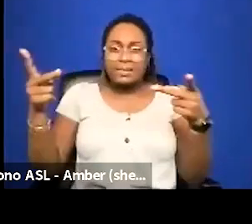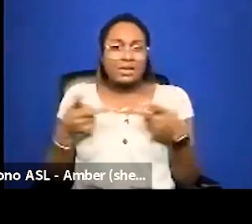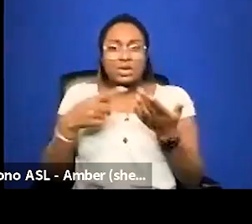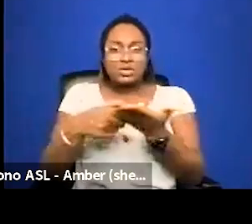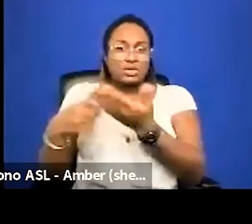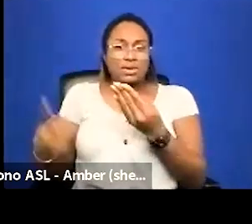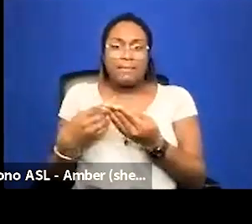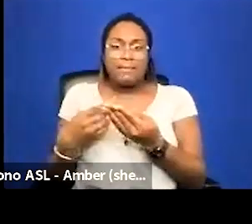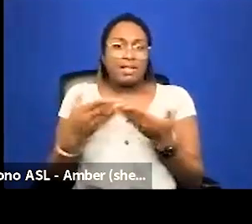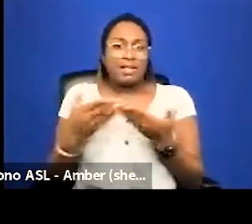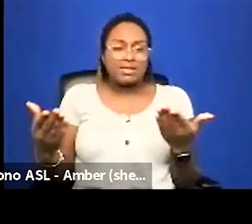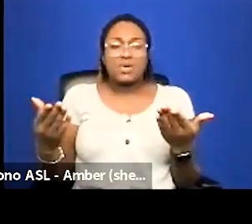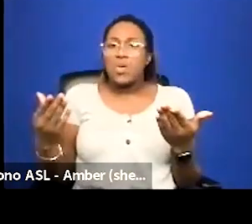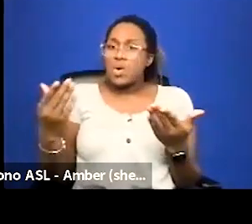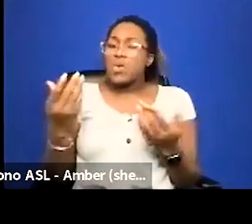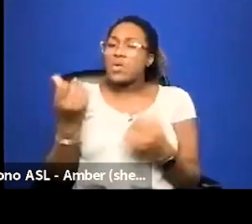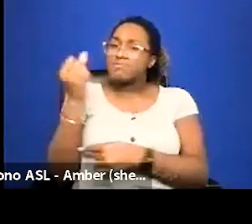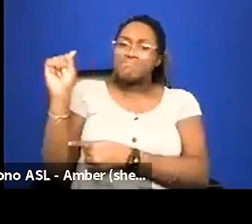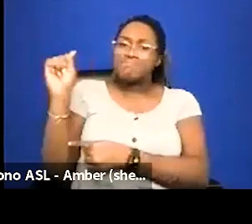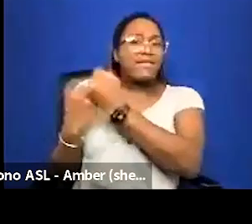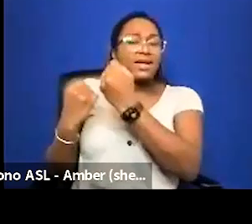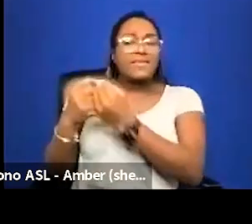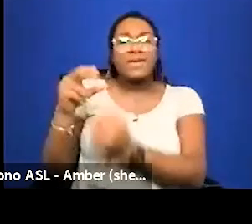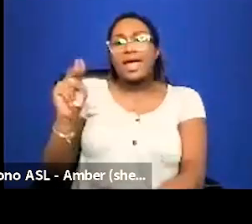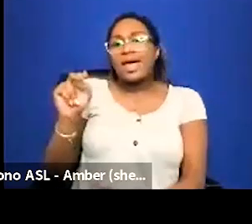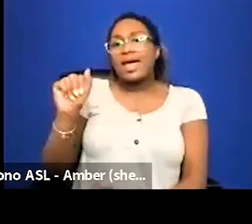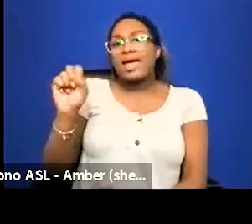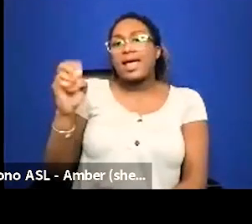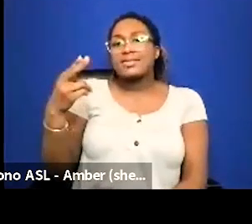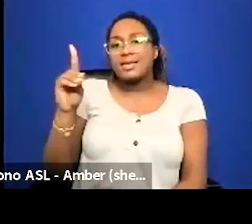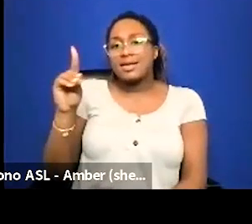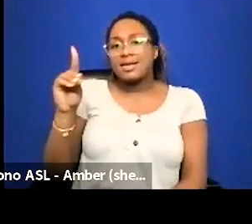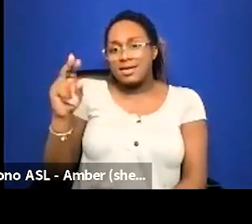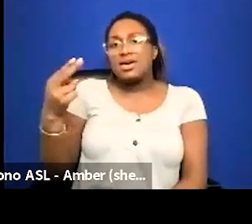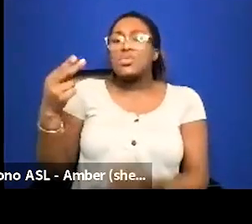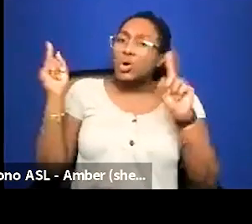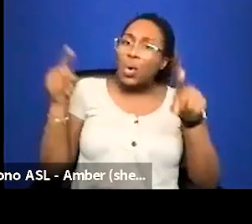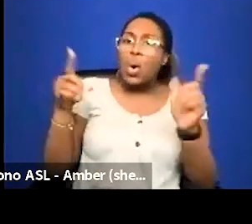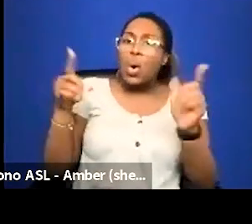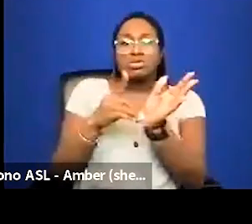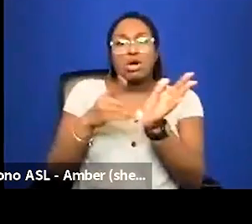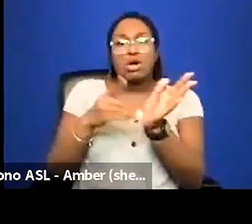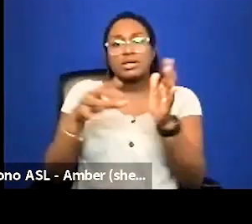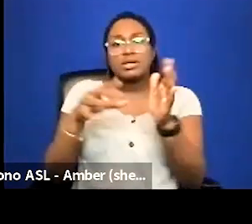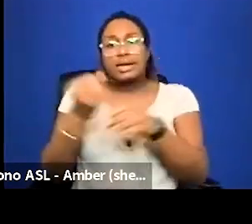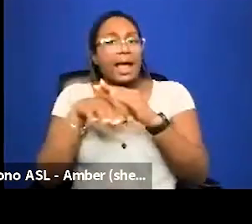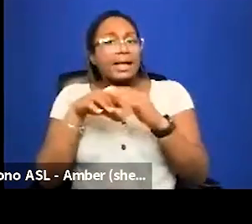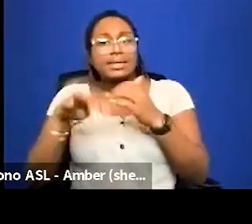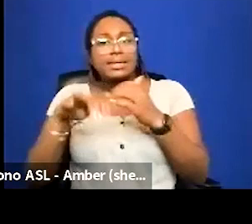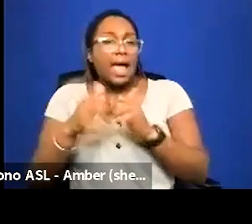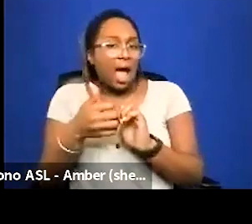when we are advocating like with asda for we're going to see doctors and trying to do these things to get the access how do you